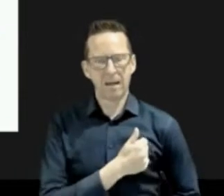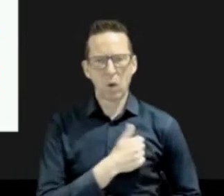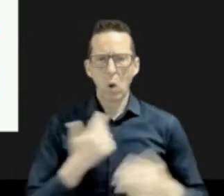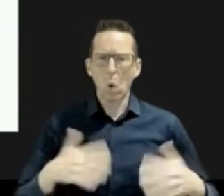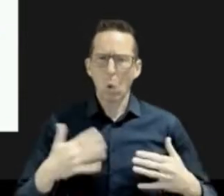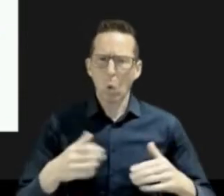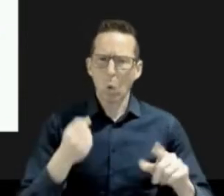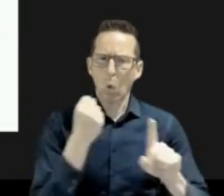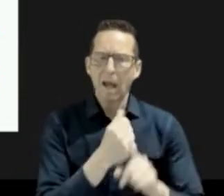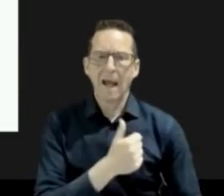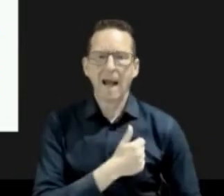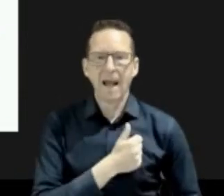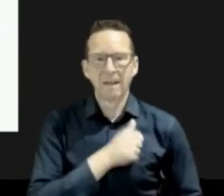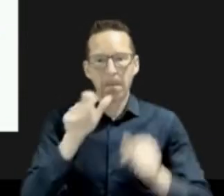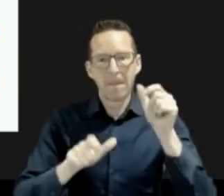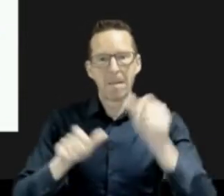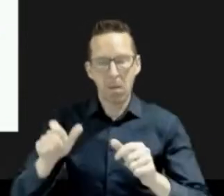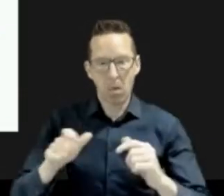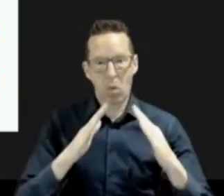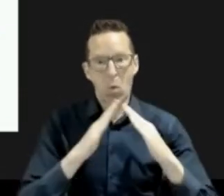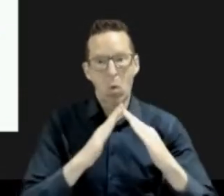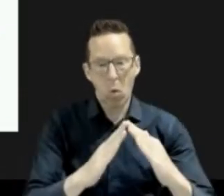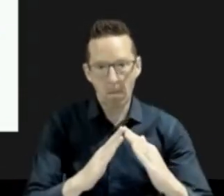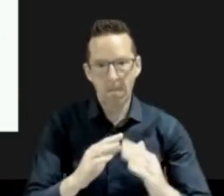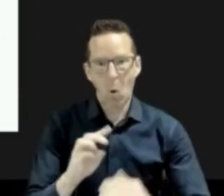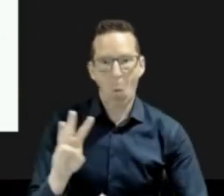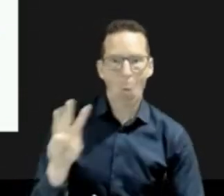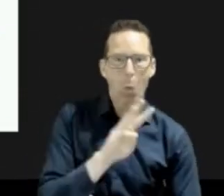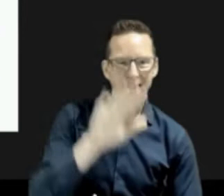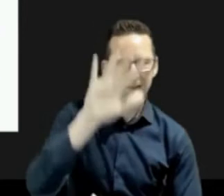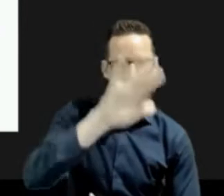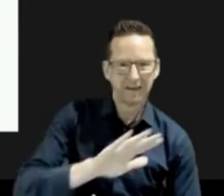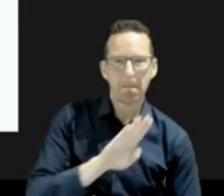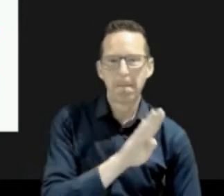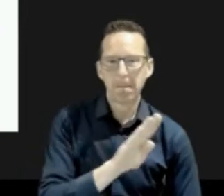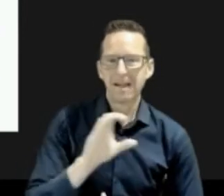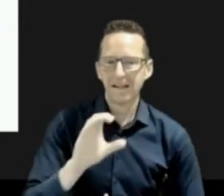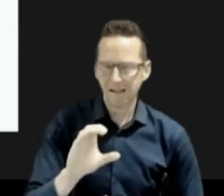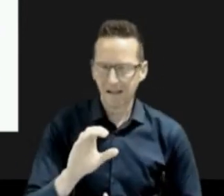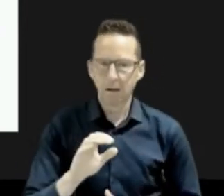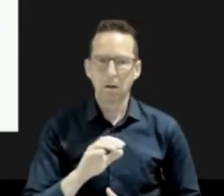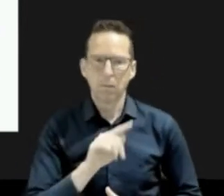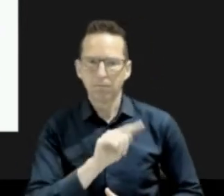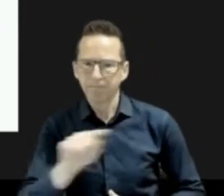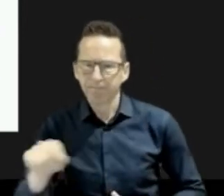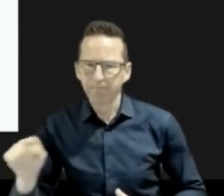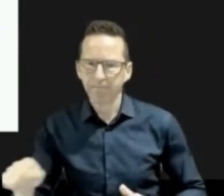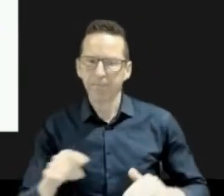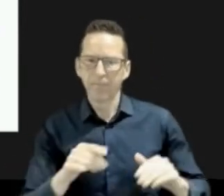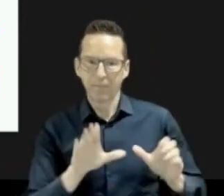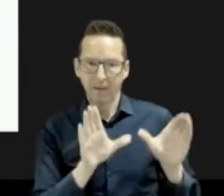this past summer. The size of the disaster overwhelmed responding agencies as well as the resources of the Weather Service in Canada.